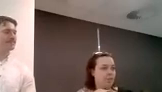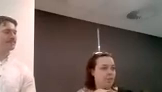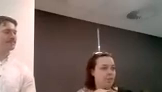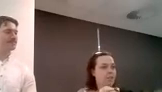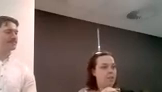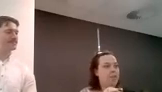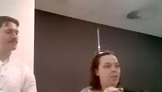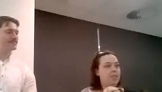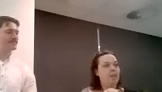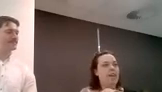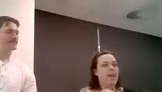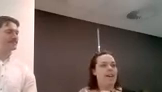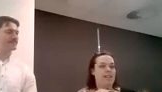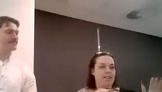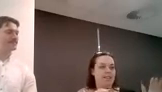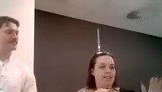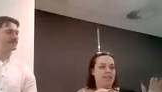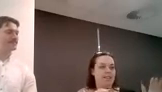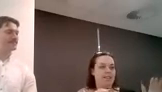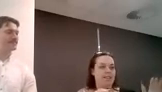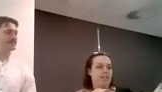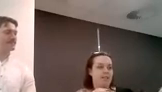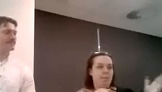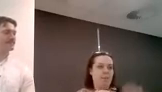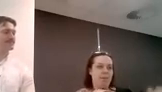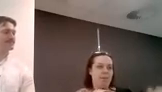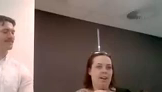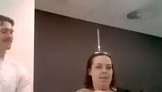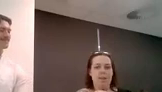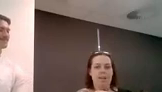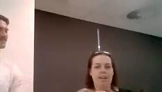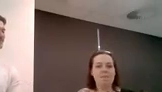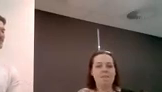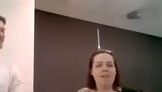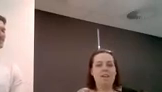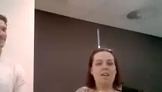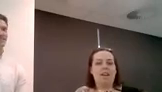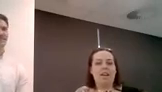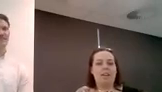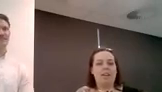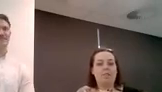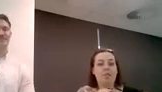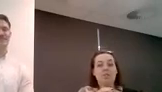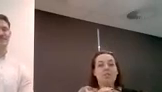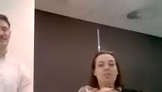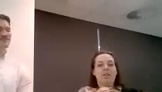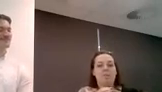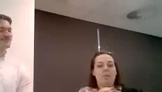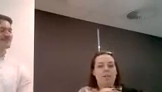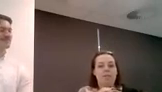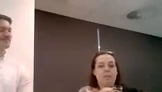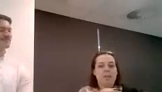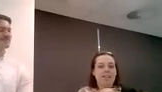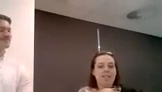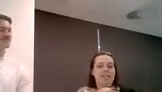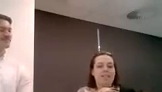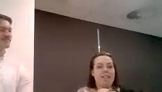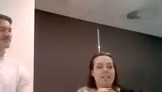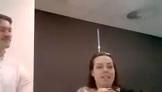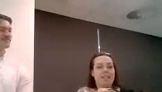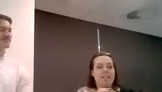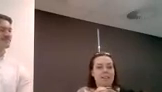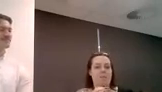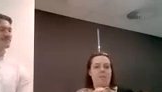because you know getting referred to and it's seen nice in the public eye and media and it reduces the amount of